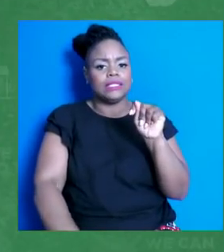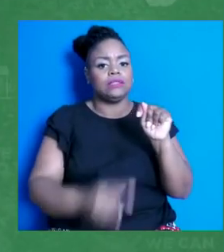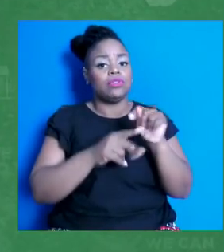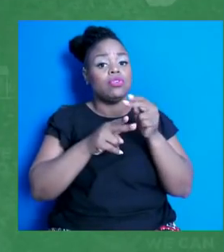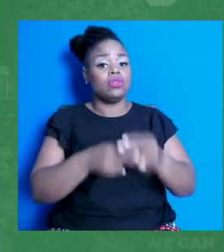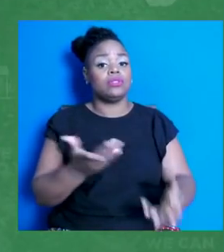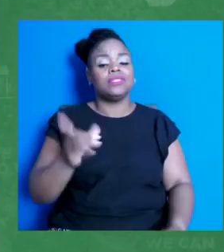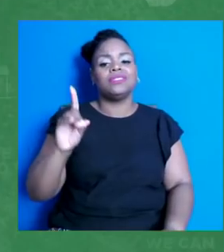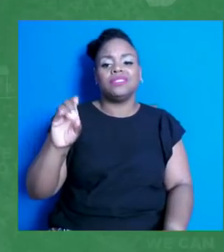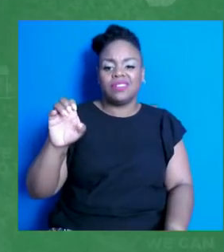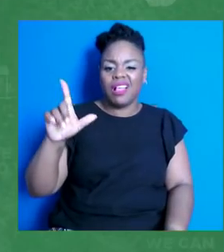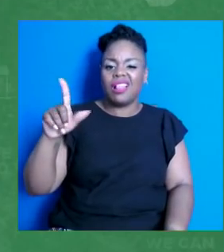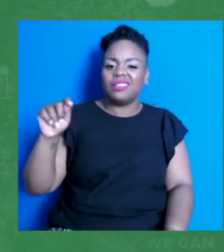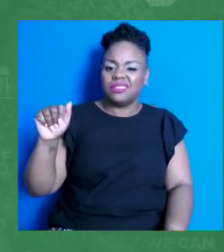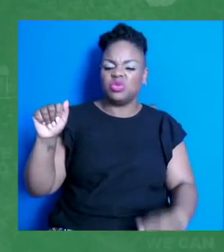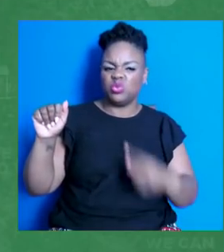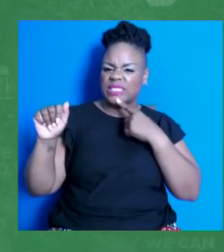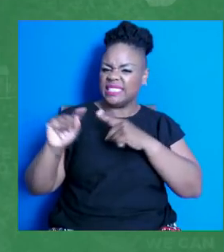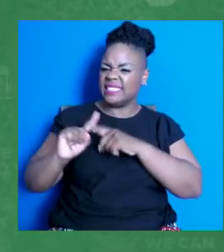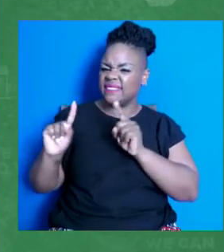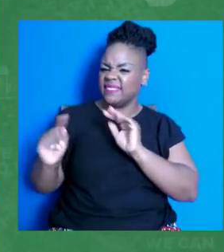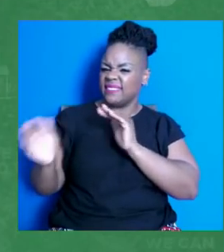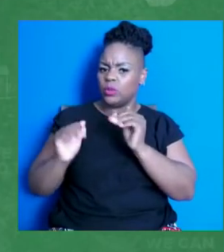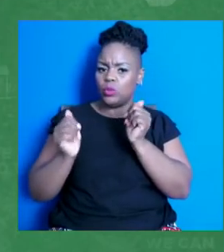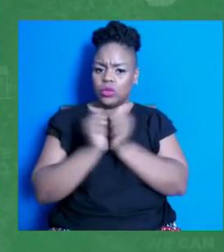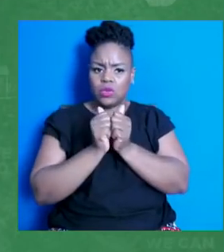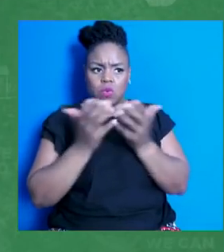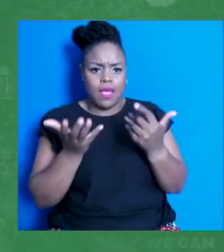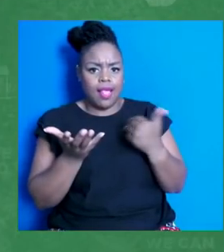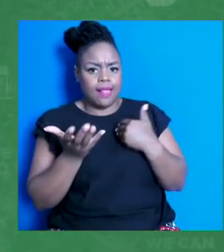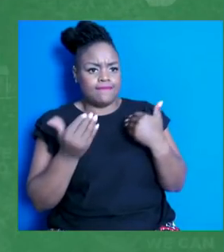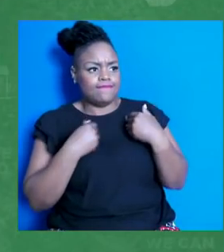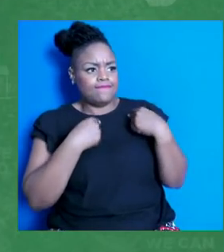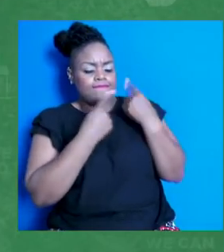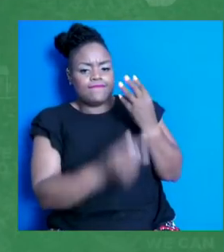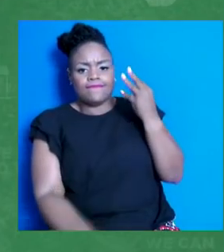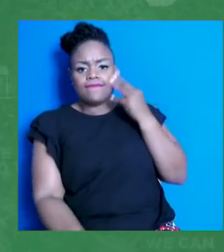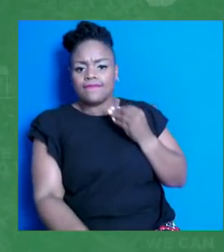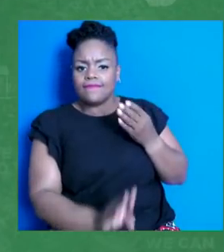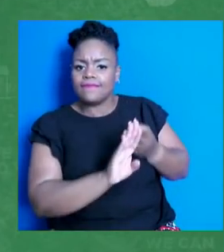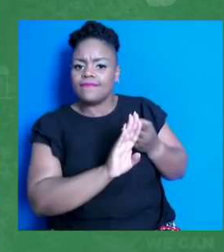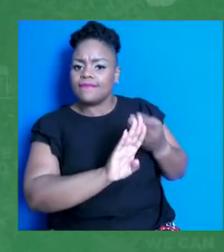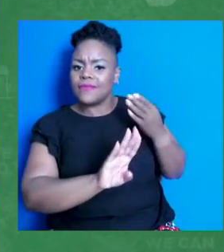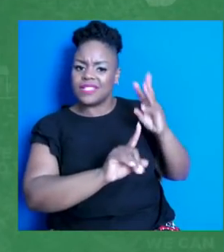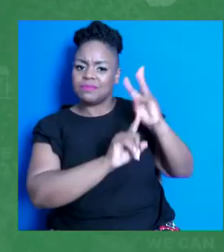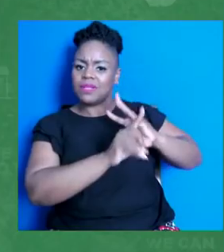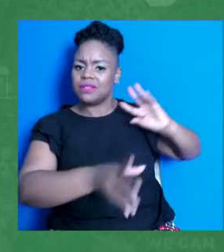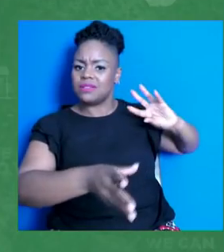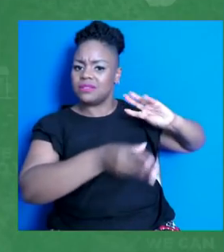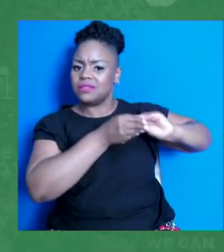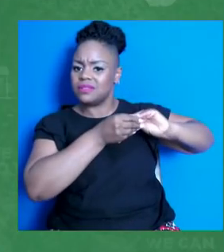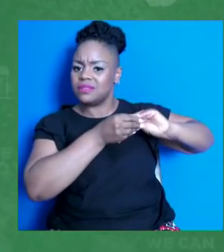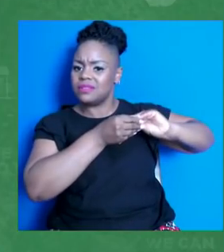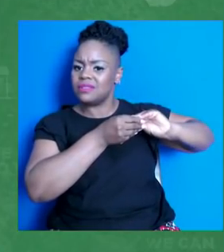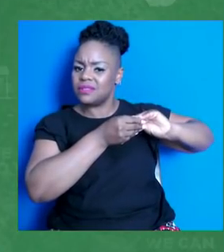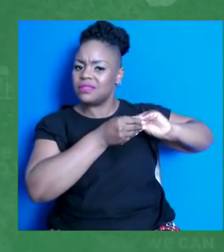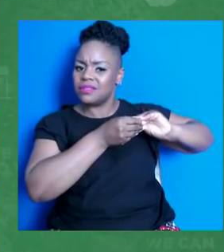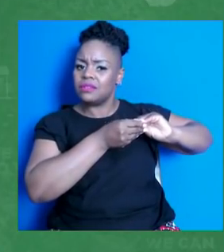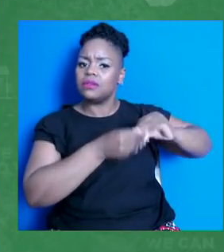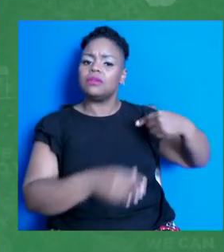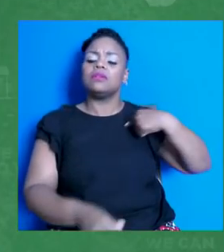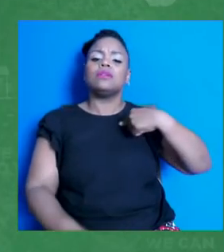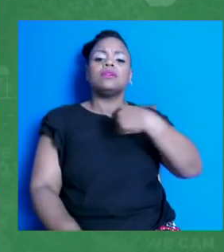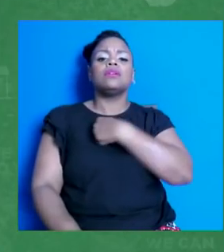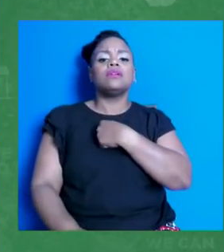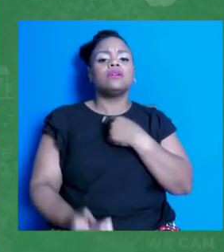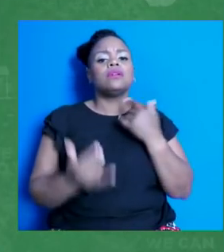variants that we had experienced in, let's say, six months ago when we were dealing with a variant that was